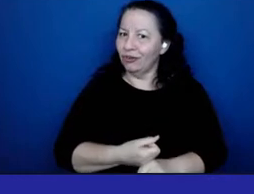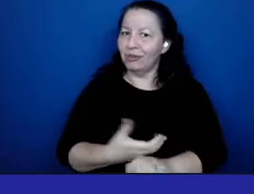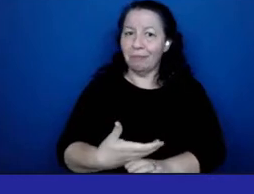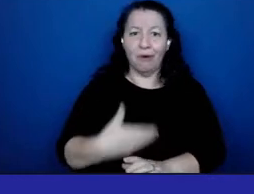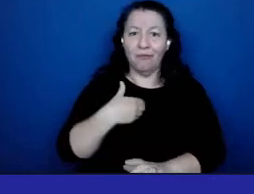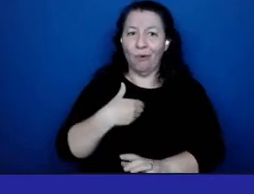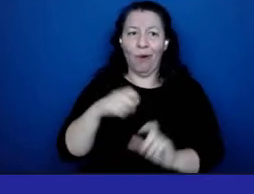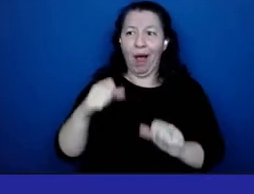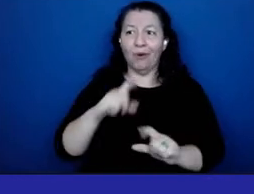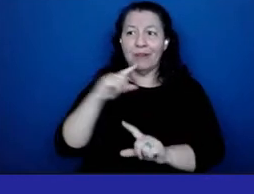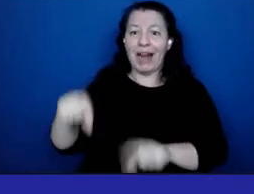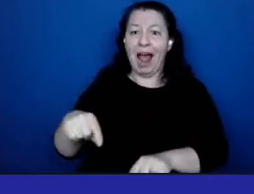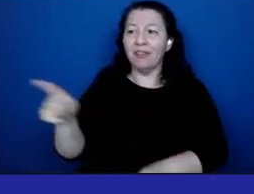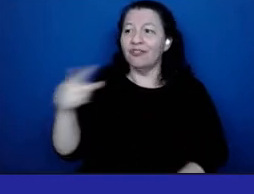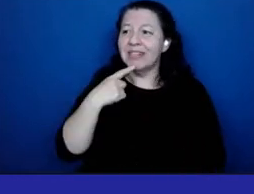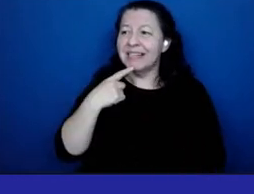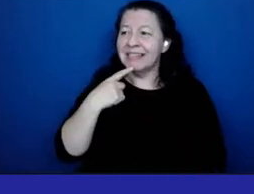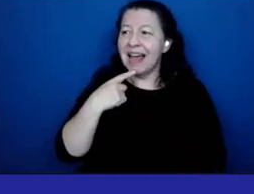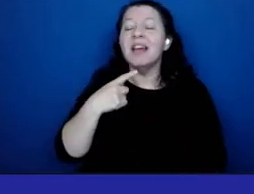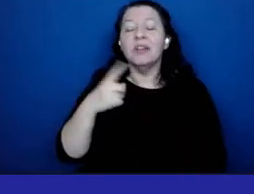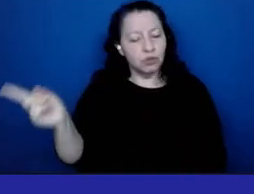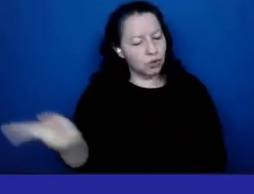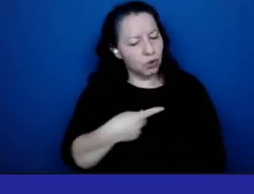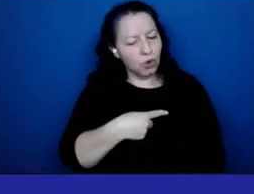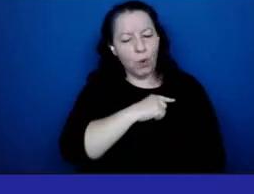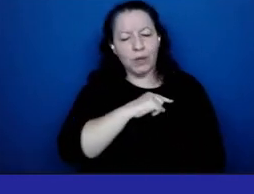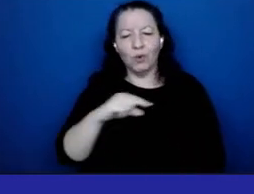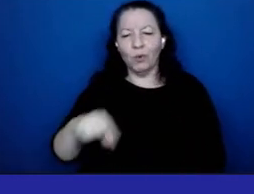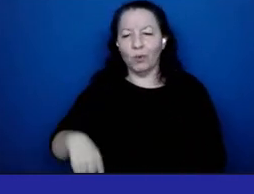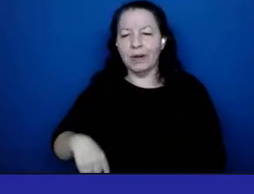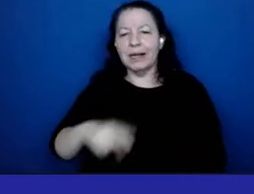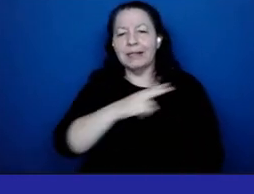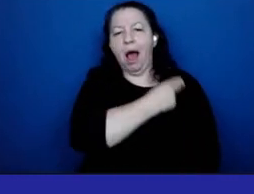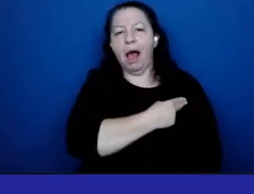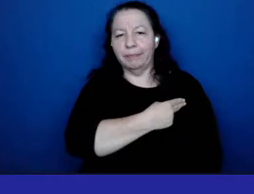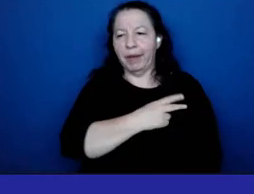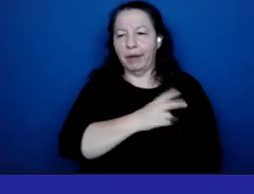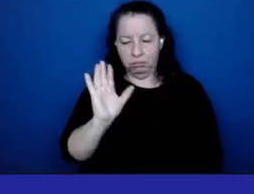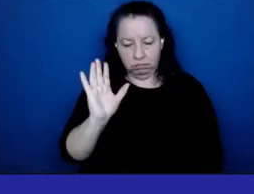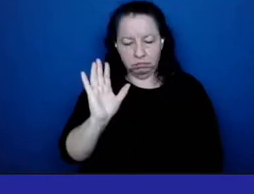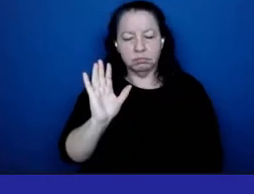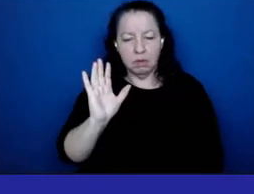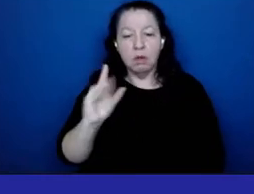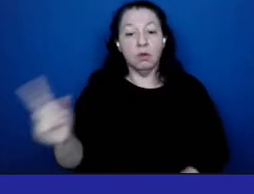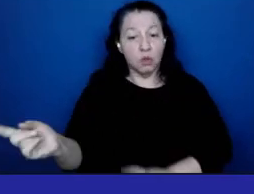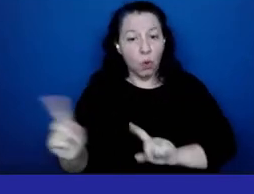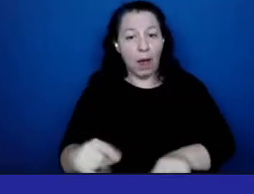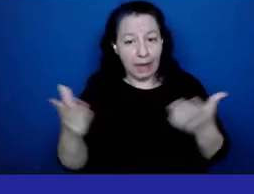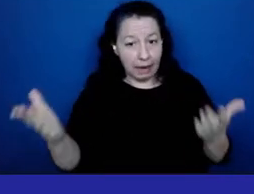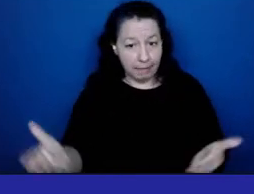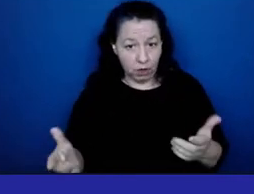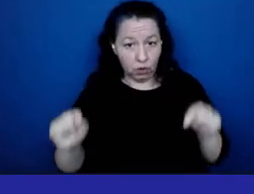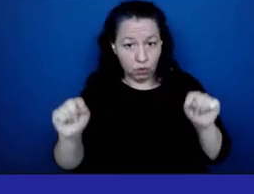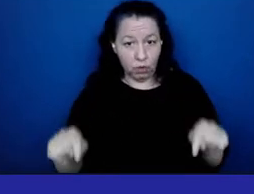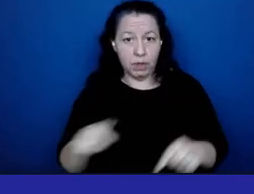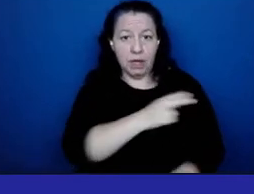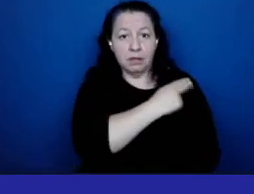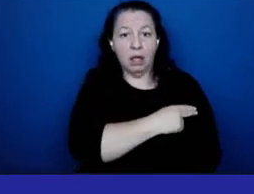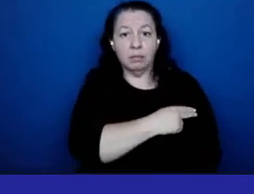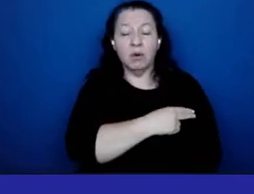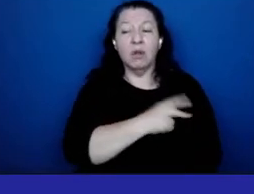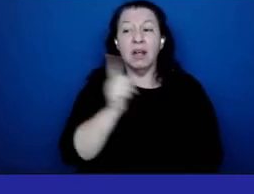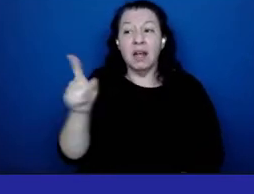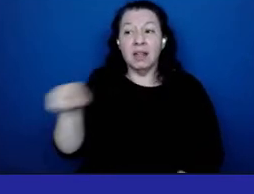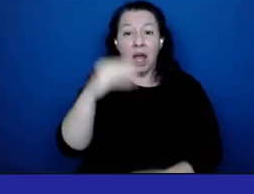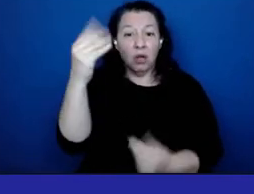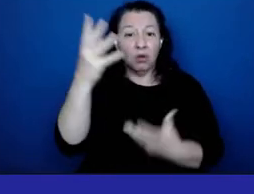even answer she said you're going to queen's hospital i came here to queen's hospital only to be told that i had